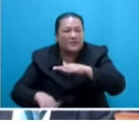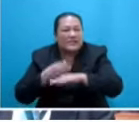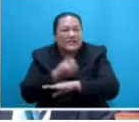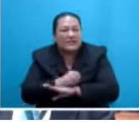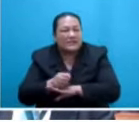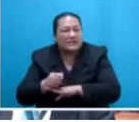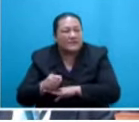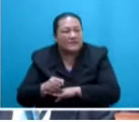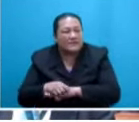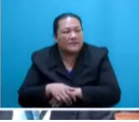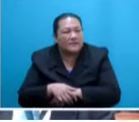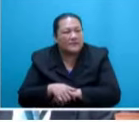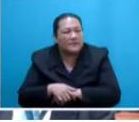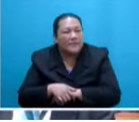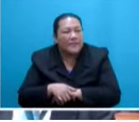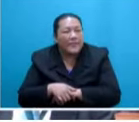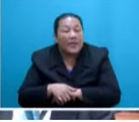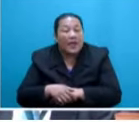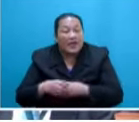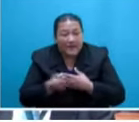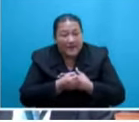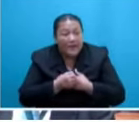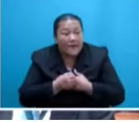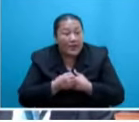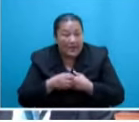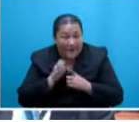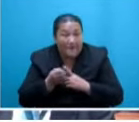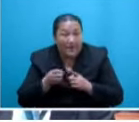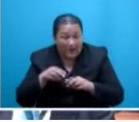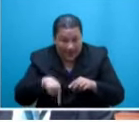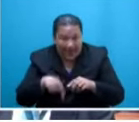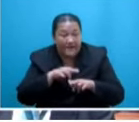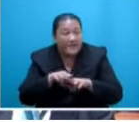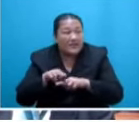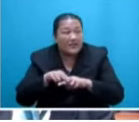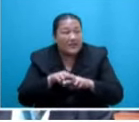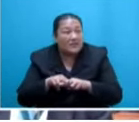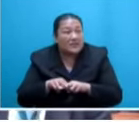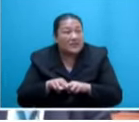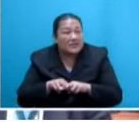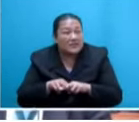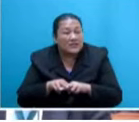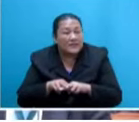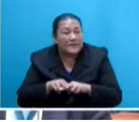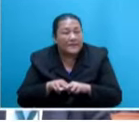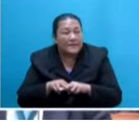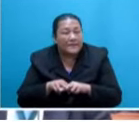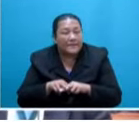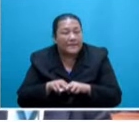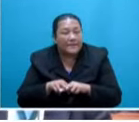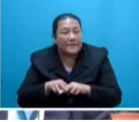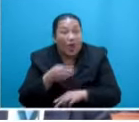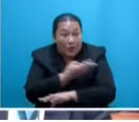I wish to acknowledge that the survival and development of Fiji as a tropical and small island state is dependent heavily on the rich-to-reef